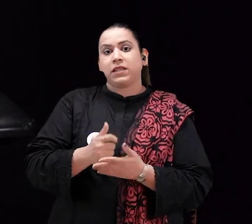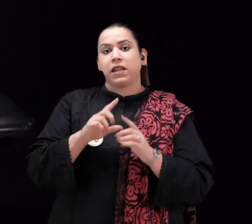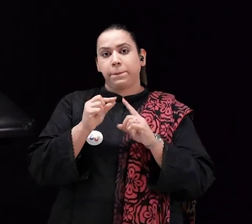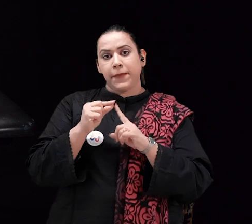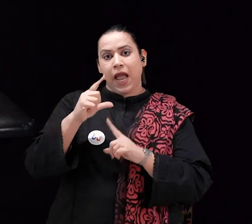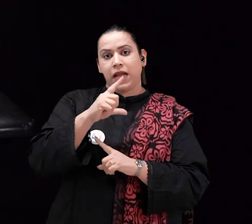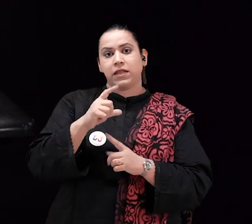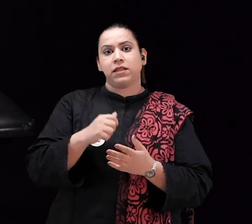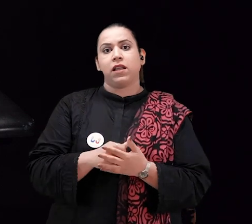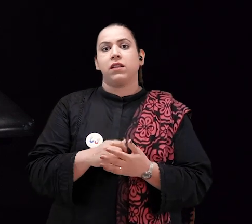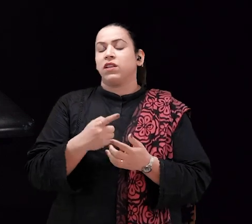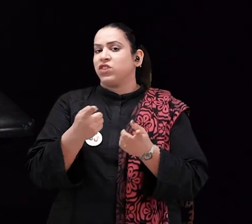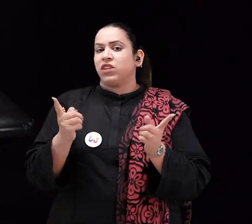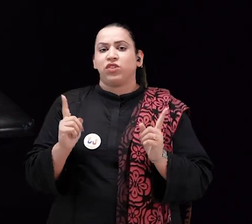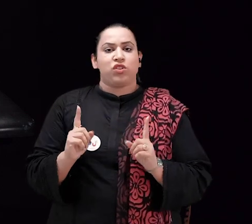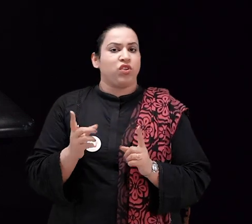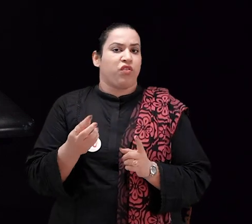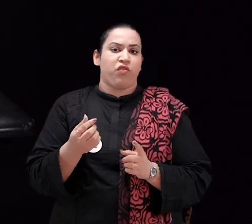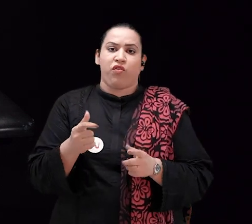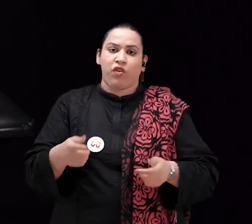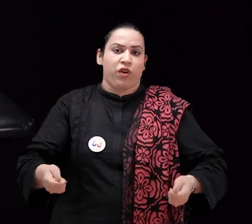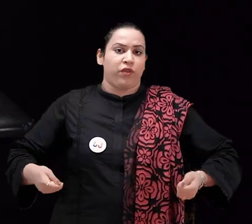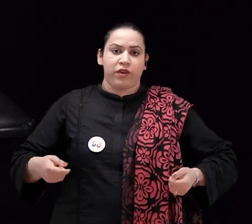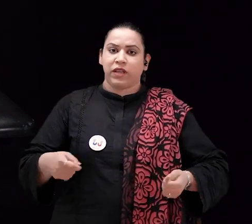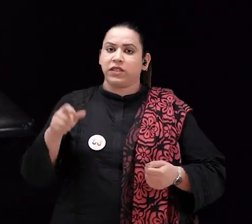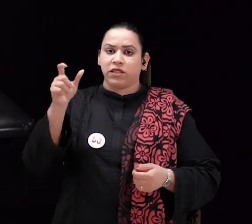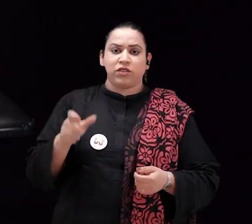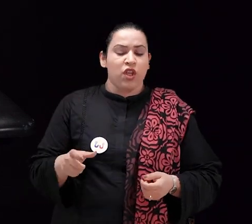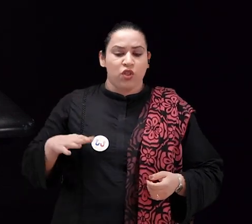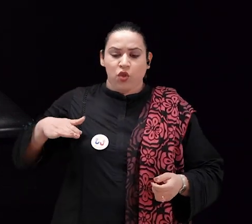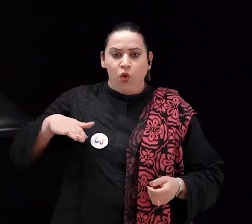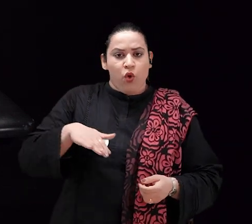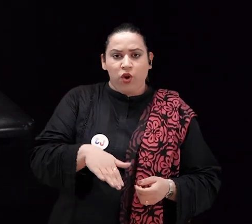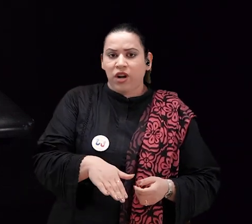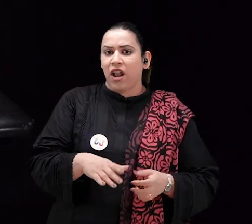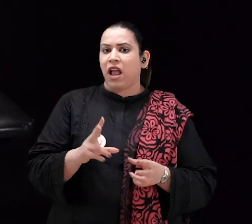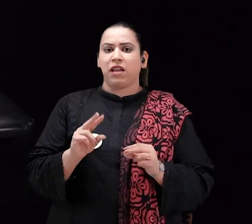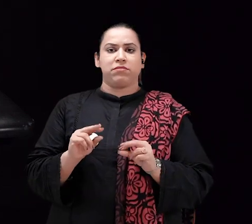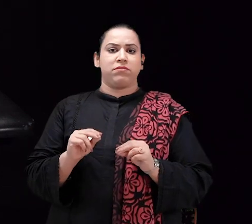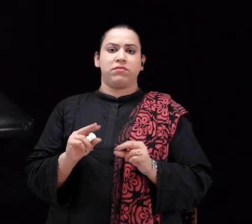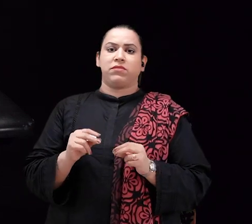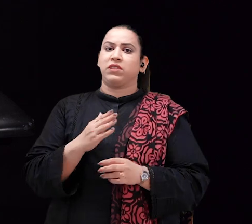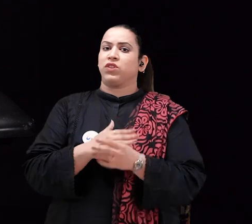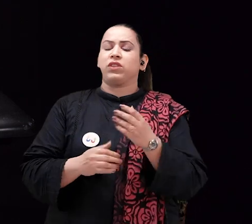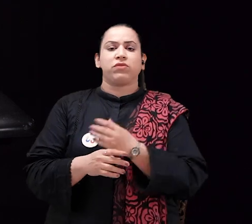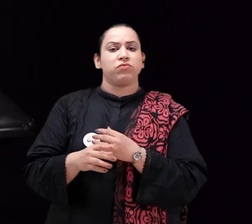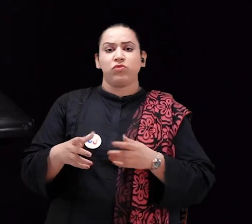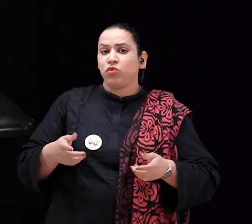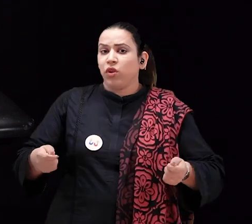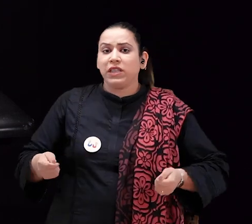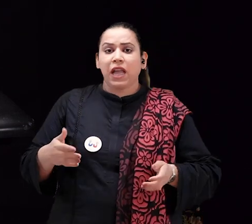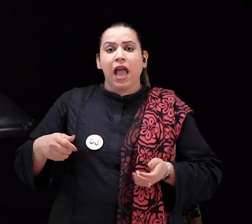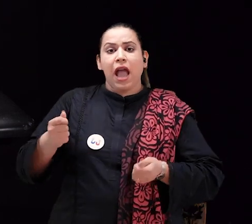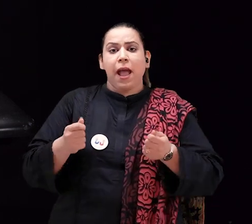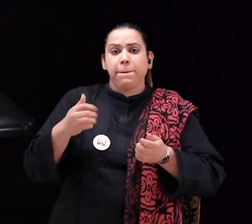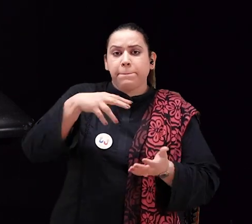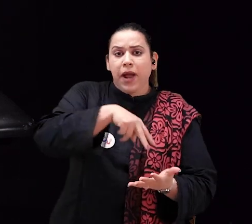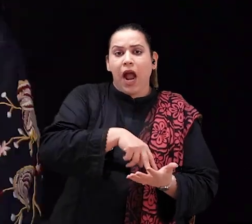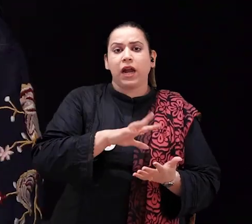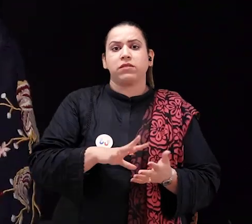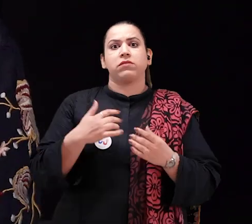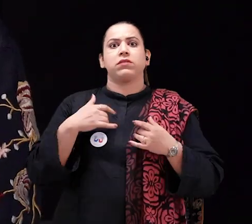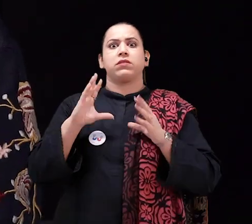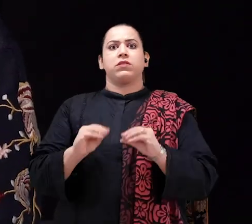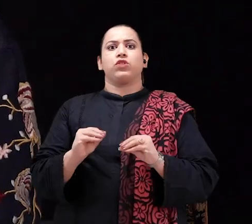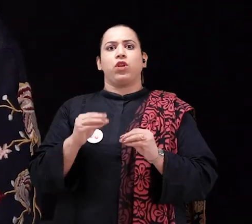Once I was in a restaurant and in Pakistan, there is no facility for wheelchair users. There are no ramps, no disabled